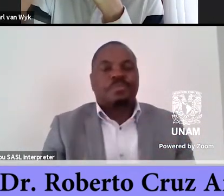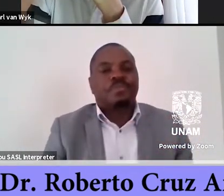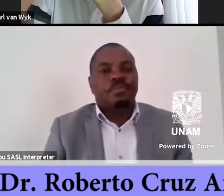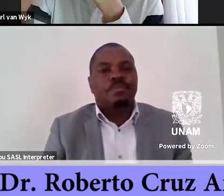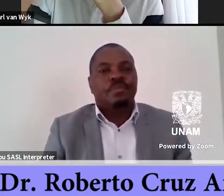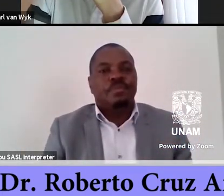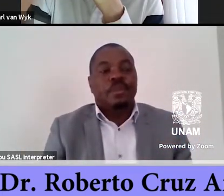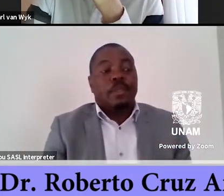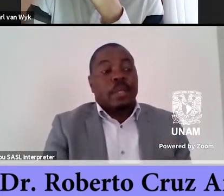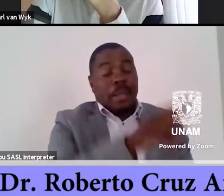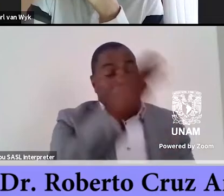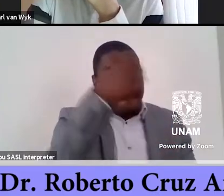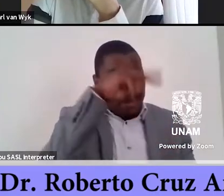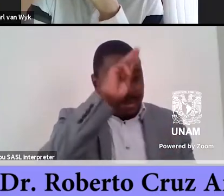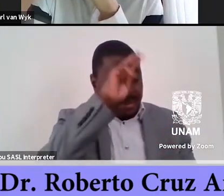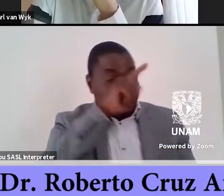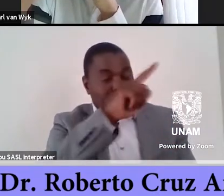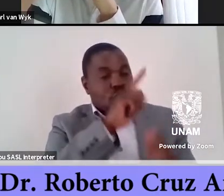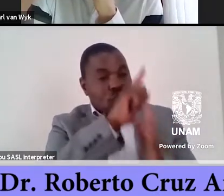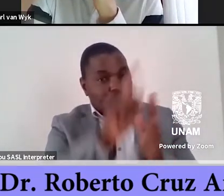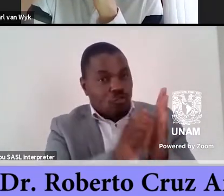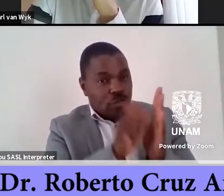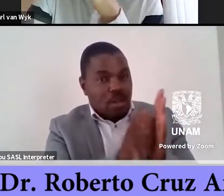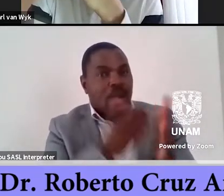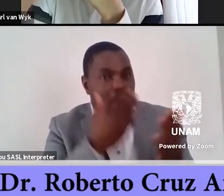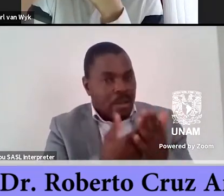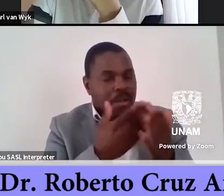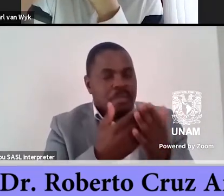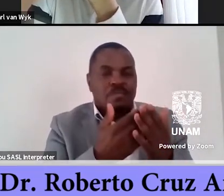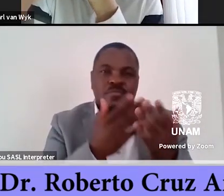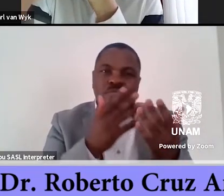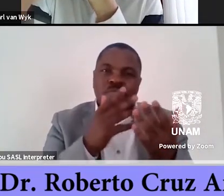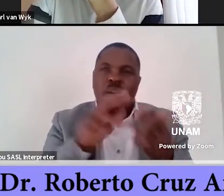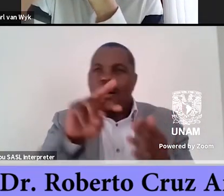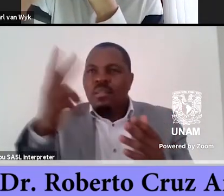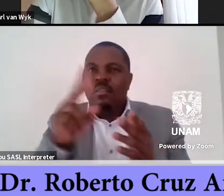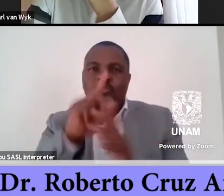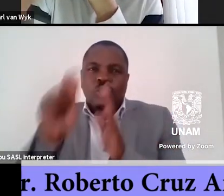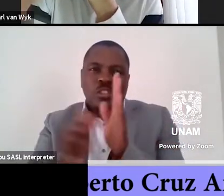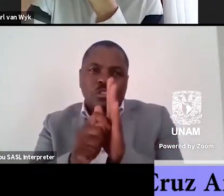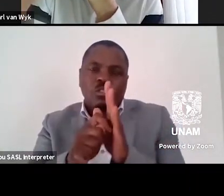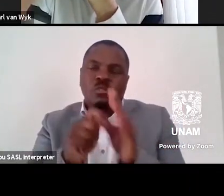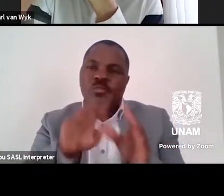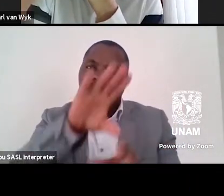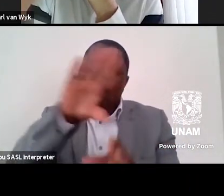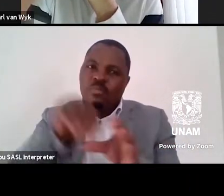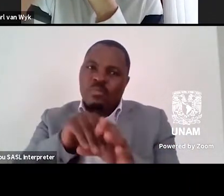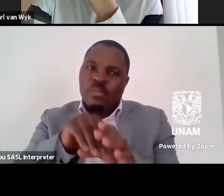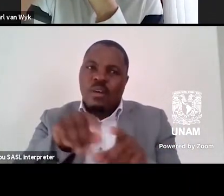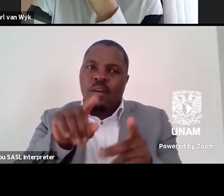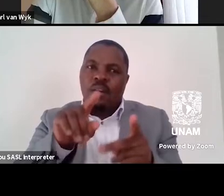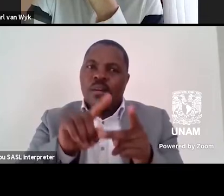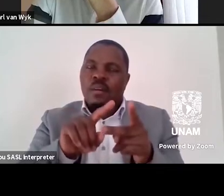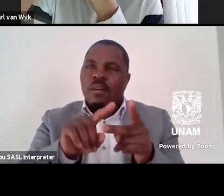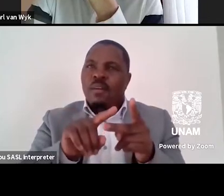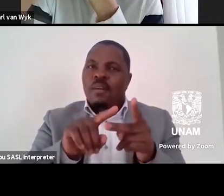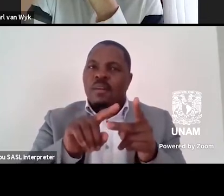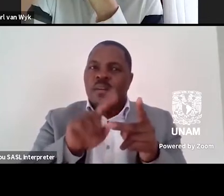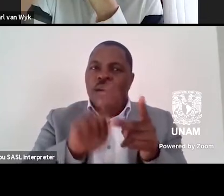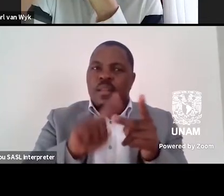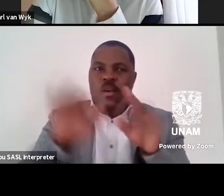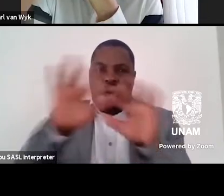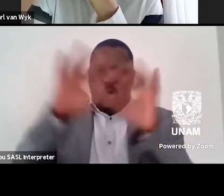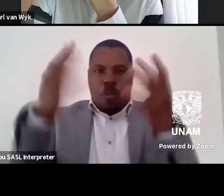literature will find a way to read its own tradition from the viewpoint of world literature and the global